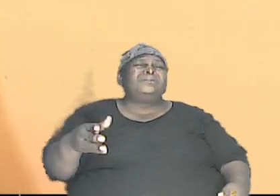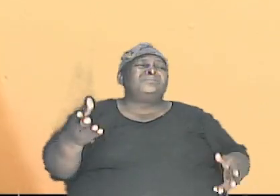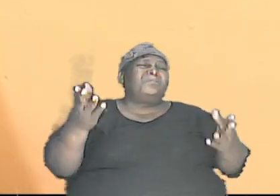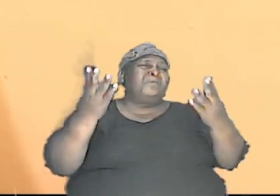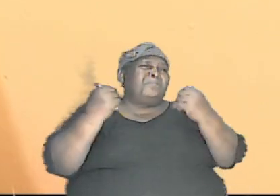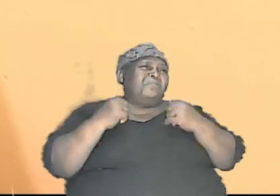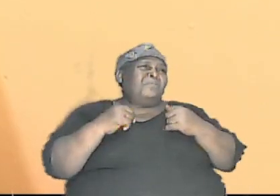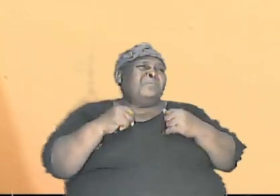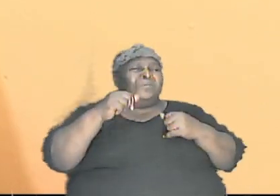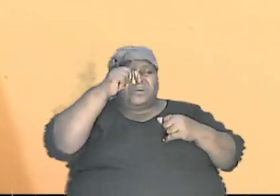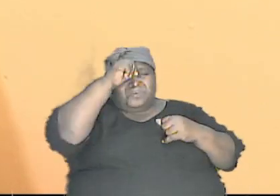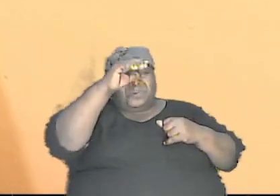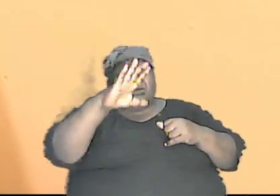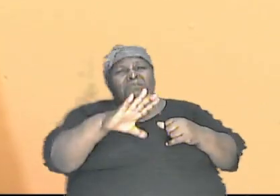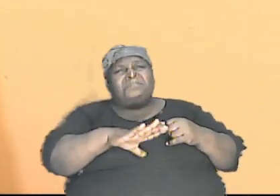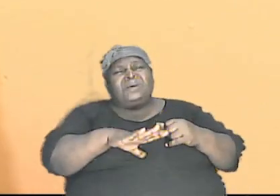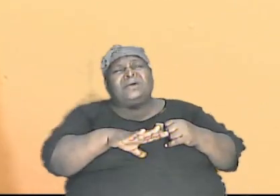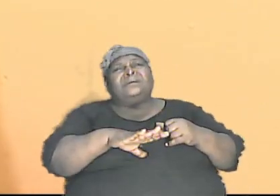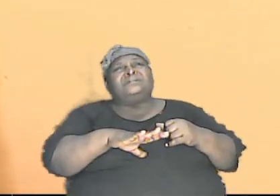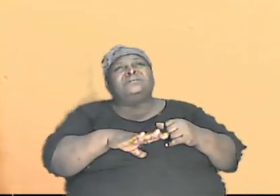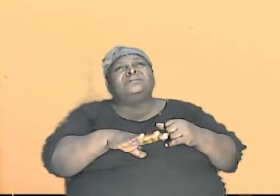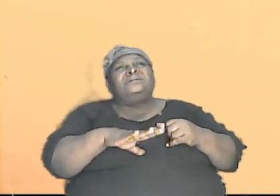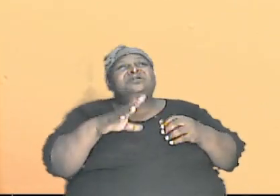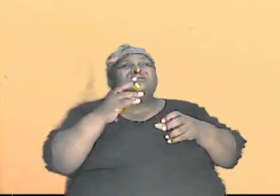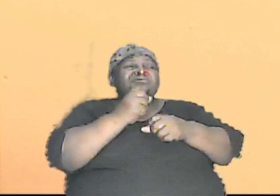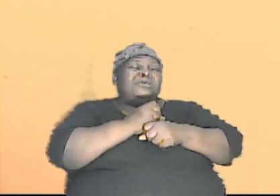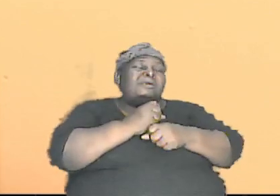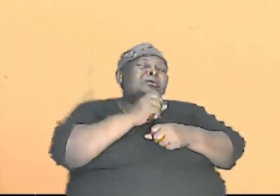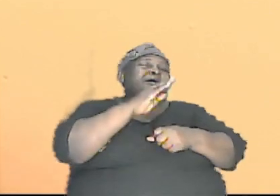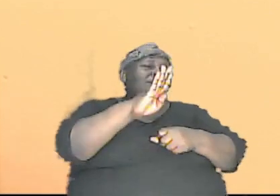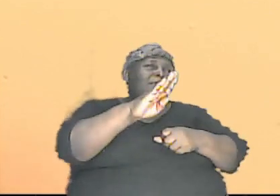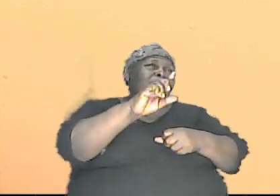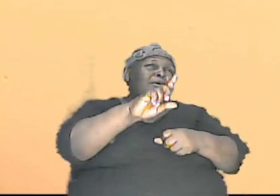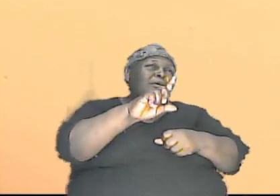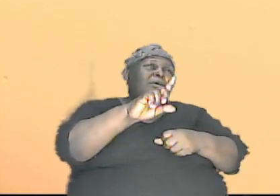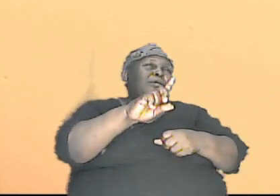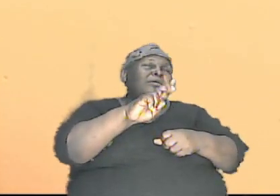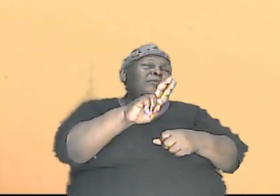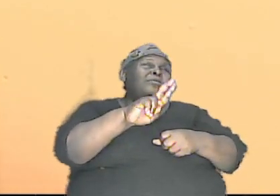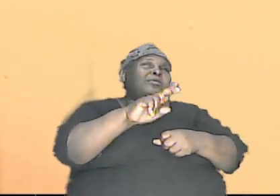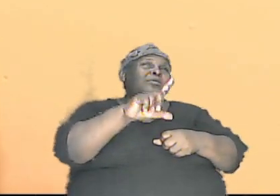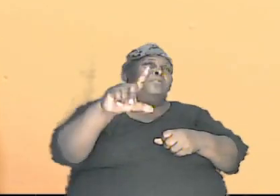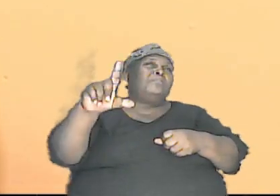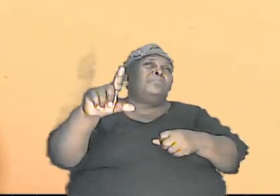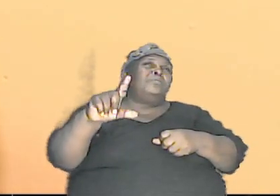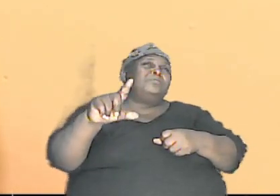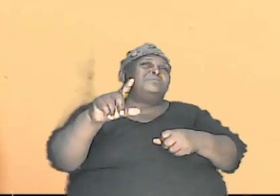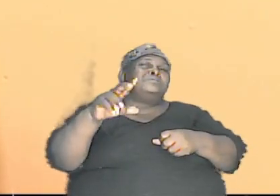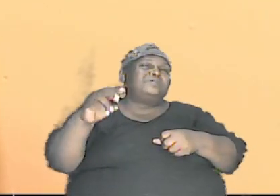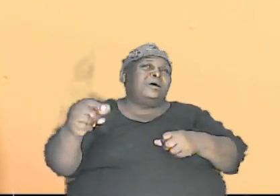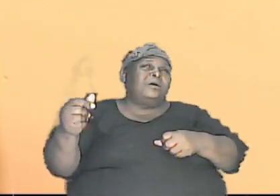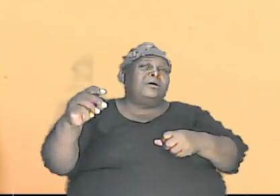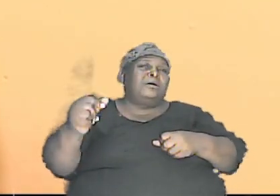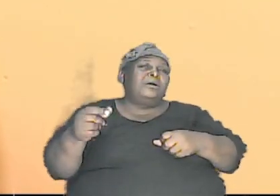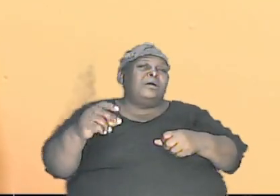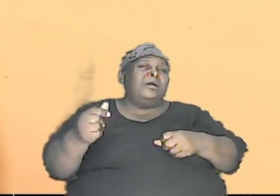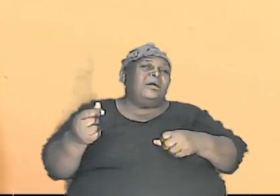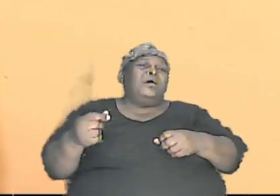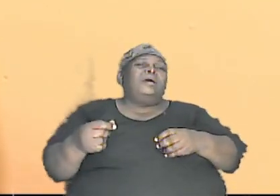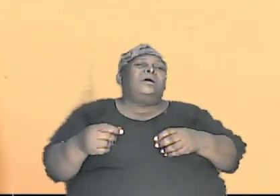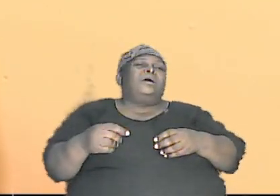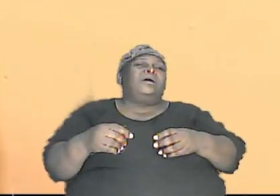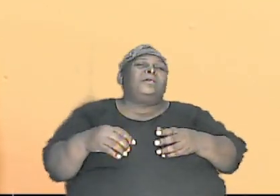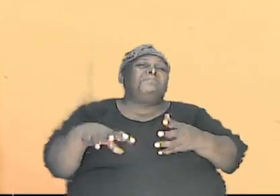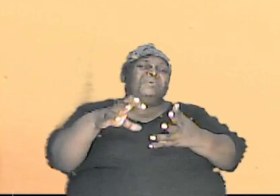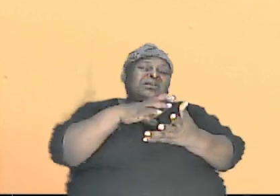take like a bulldog and cause them to mate with some other dog like a combine a bulldog and